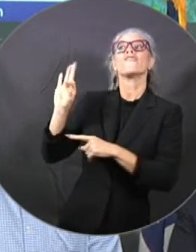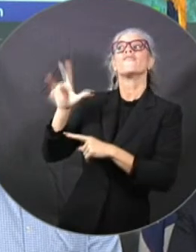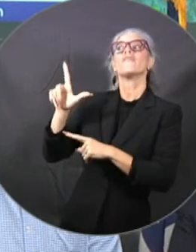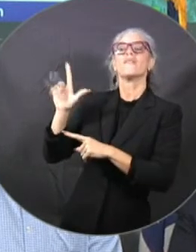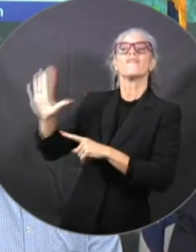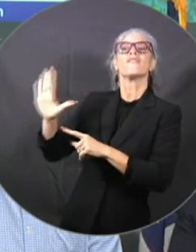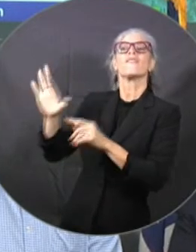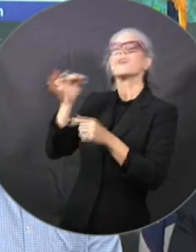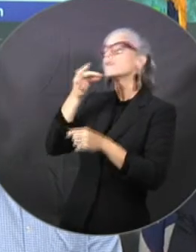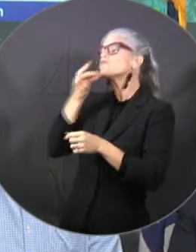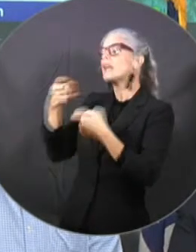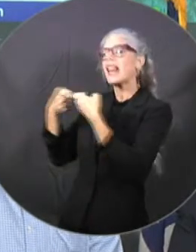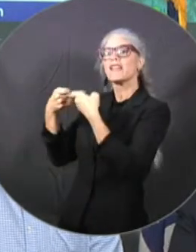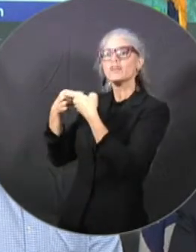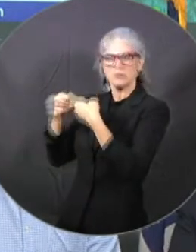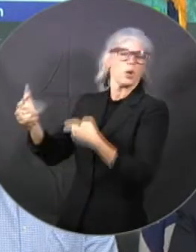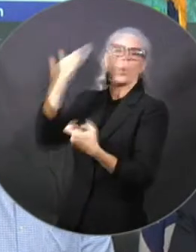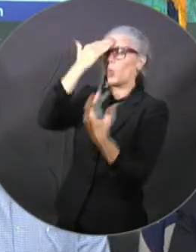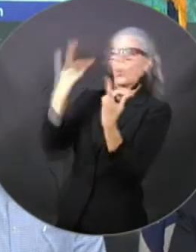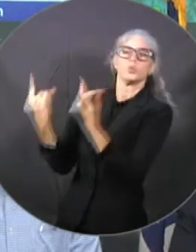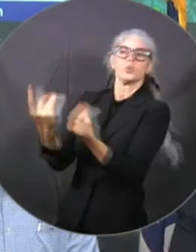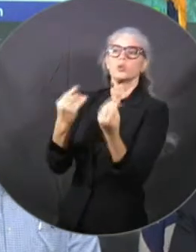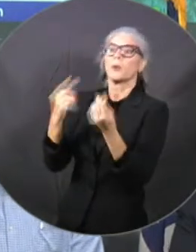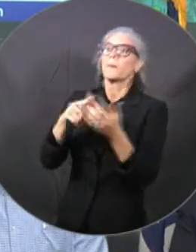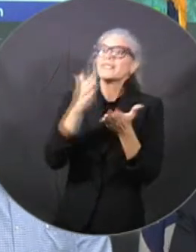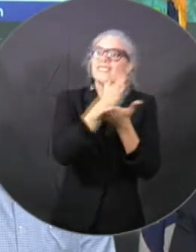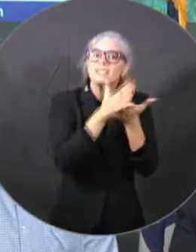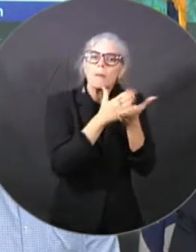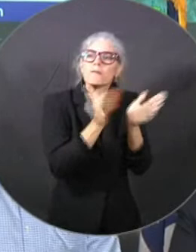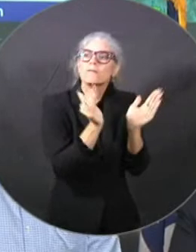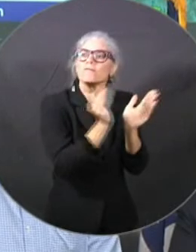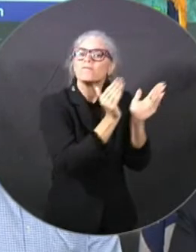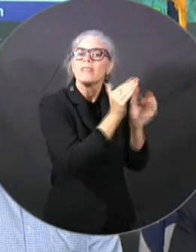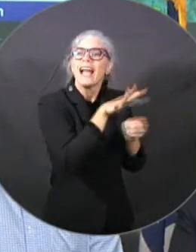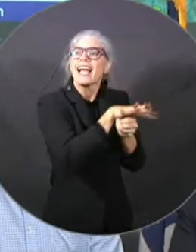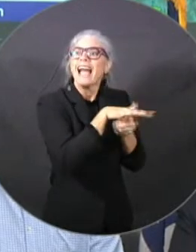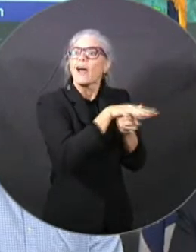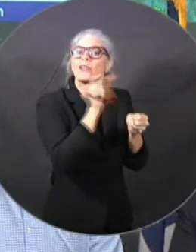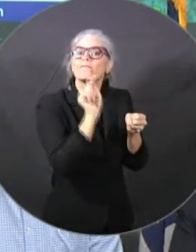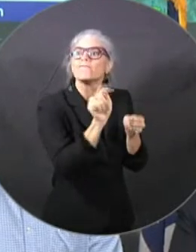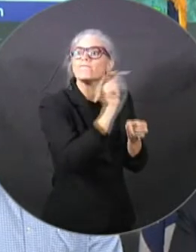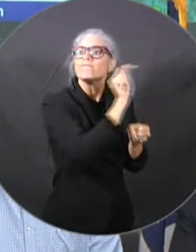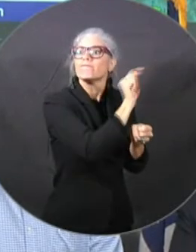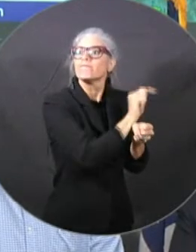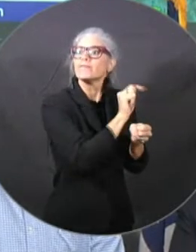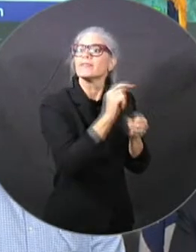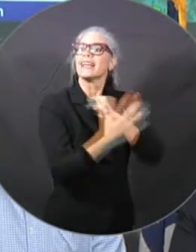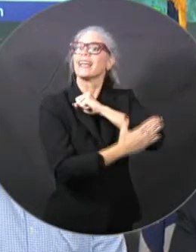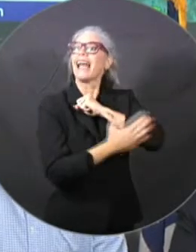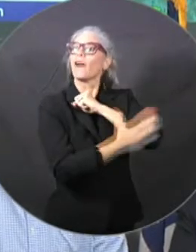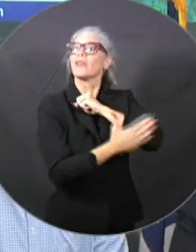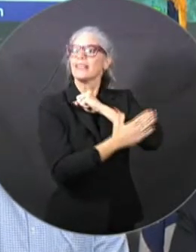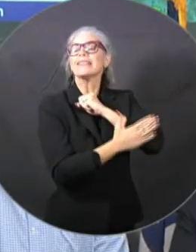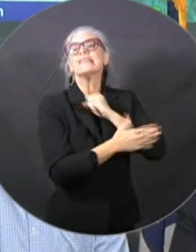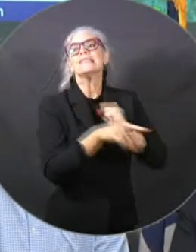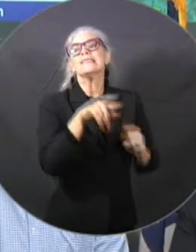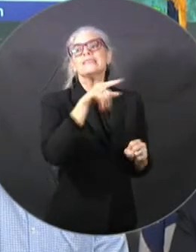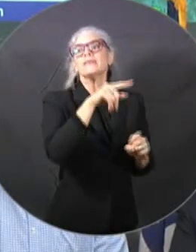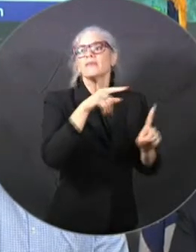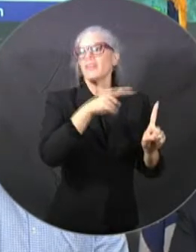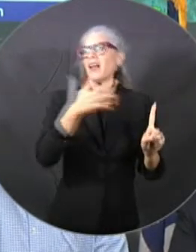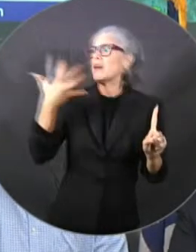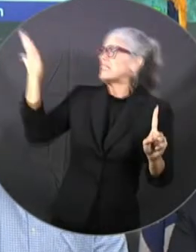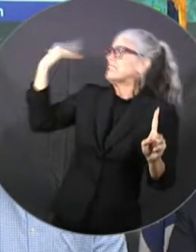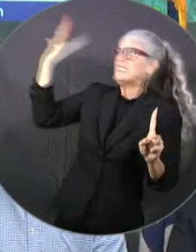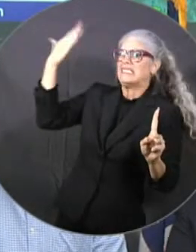municipal outfits, county outfits. Please accept mutual aid. Please accept these linemen to come help and accelerate